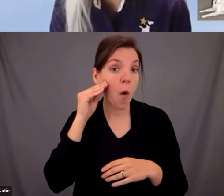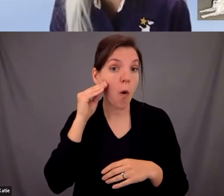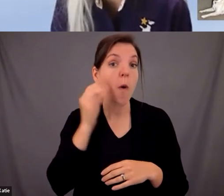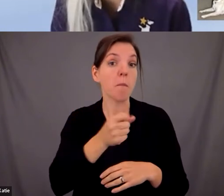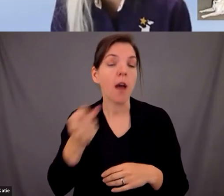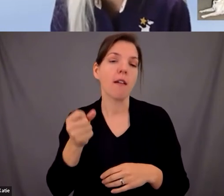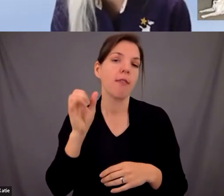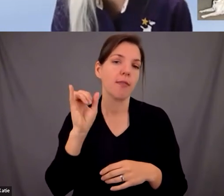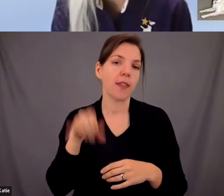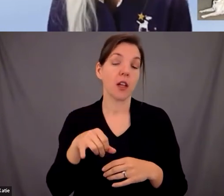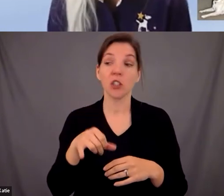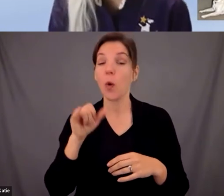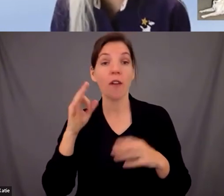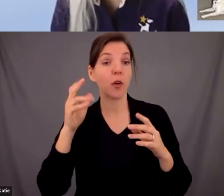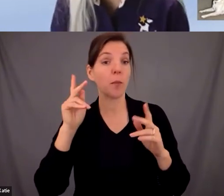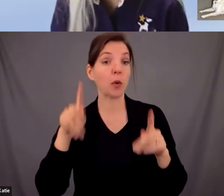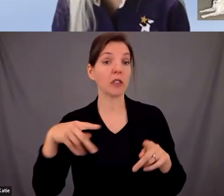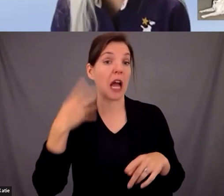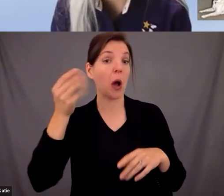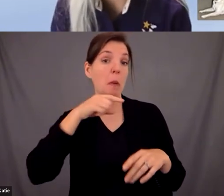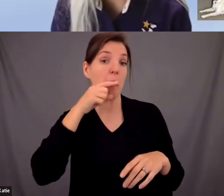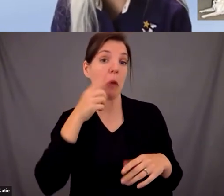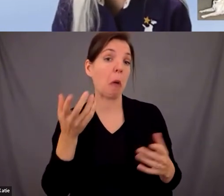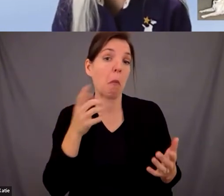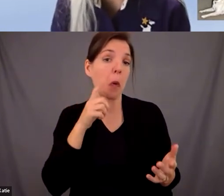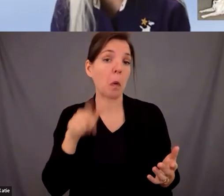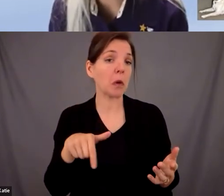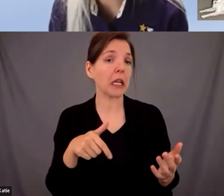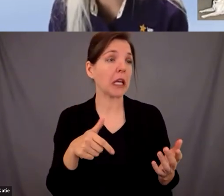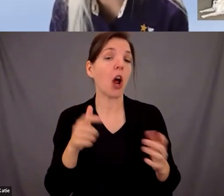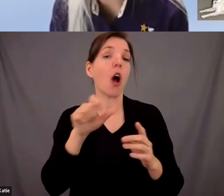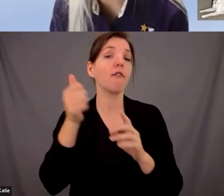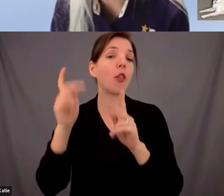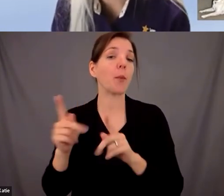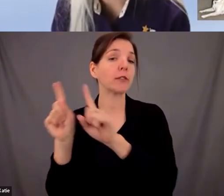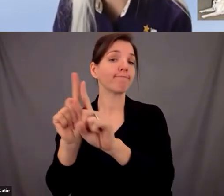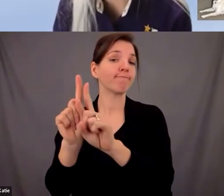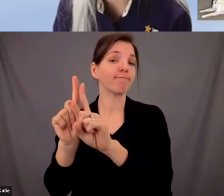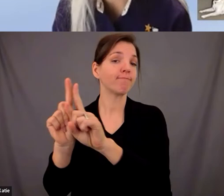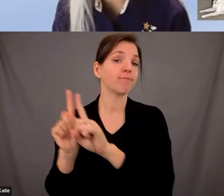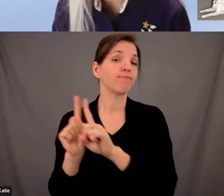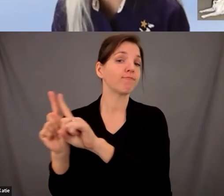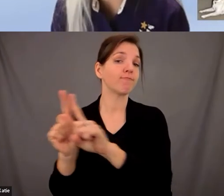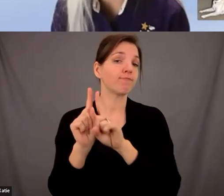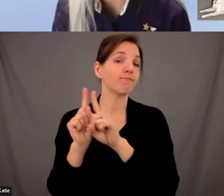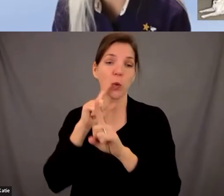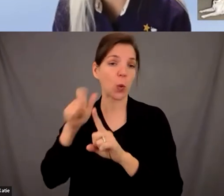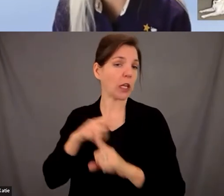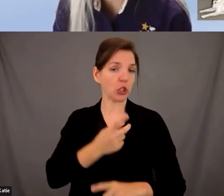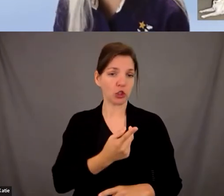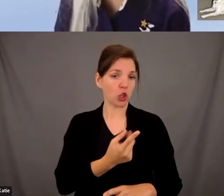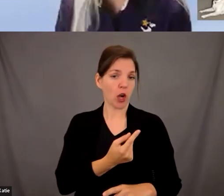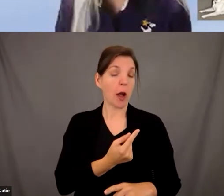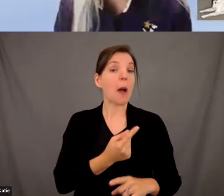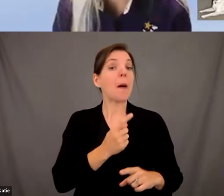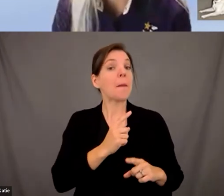don't need a dog when they're out in public um they may always be accompanied by someone um so they may have a dog that's